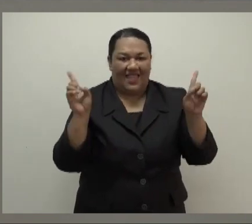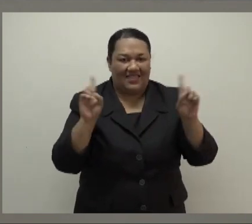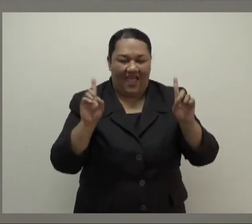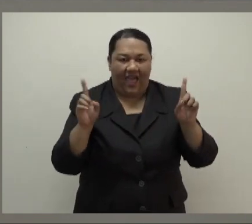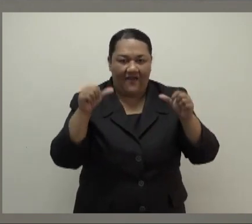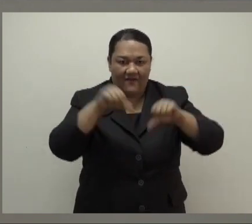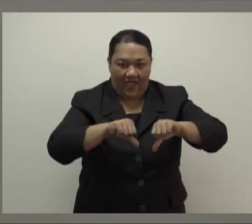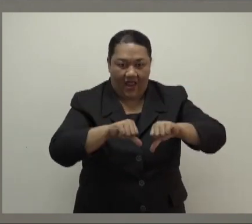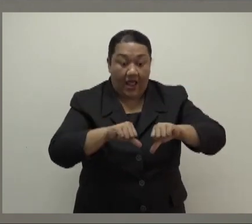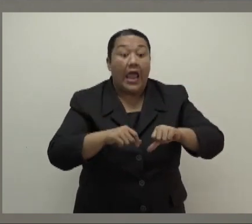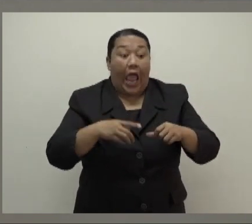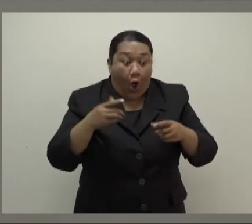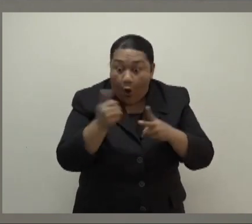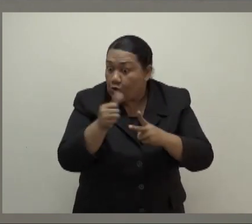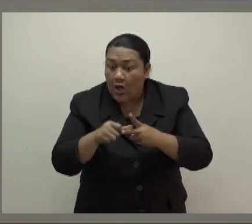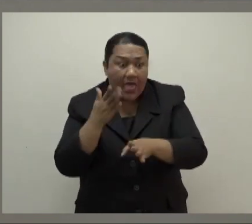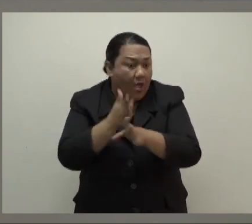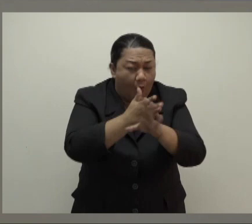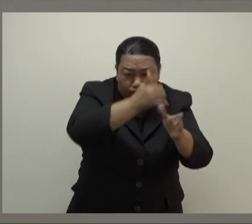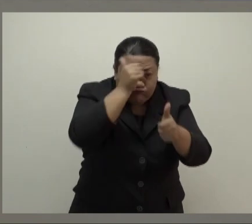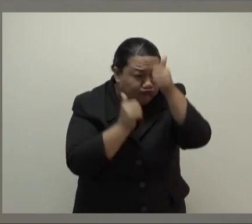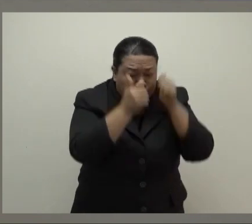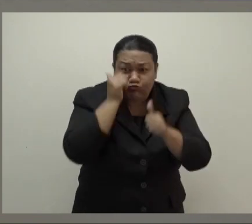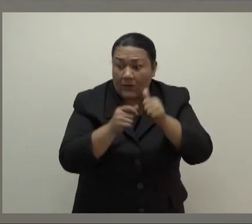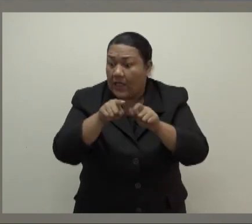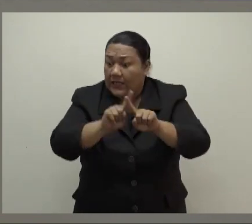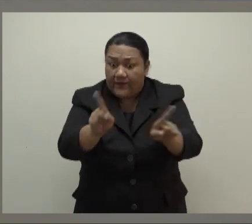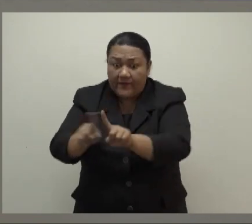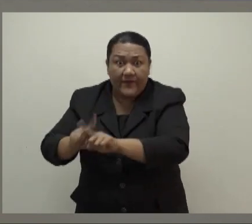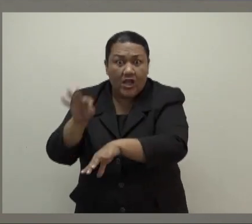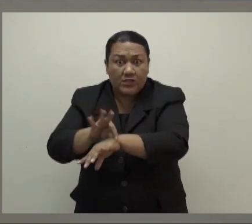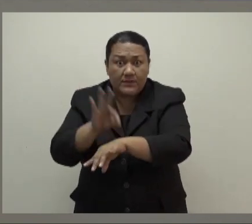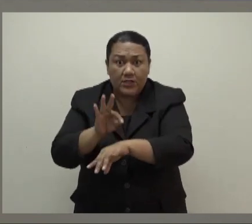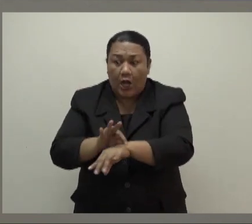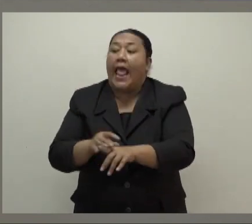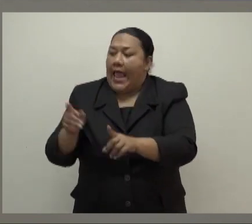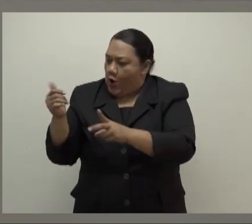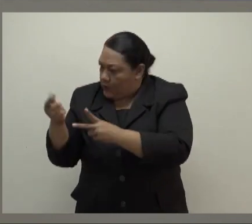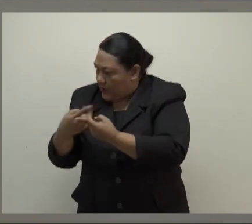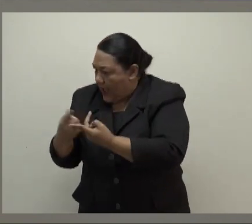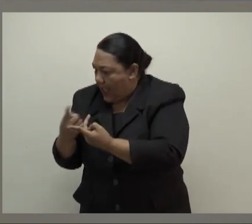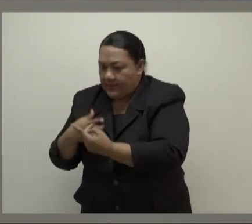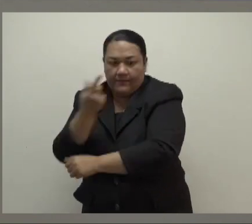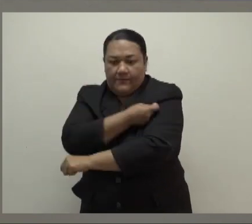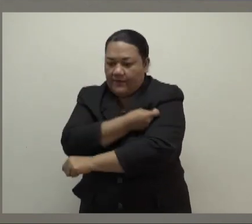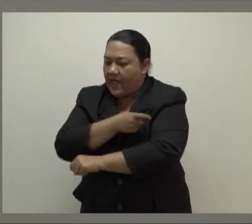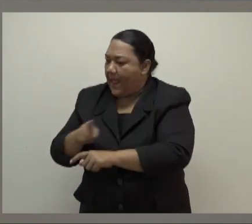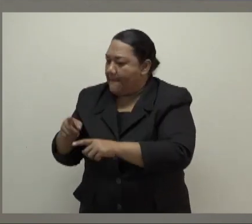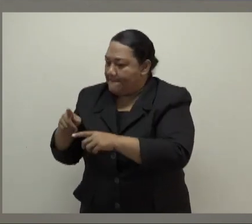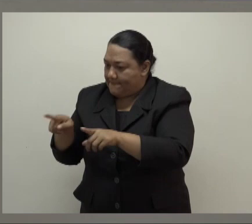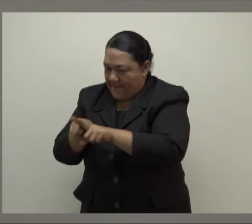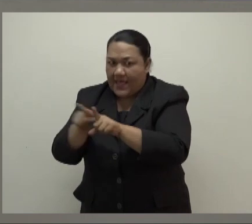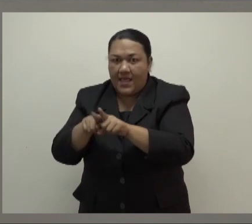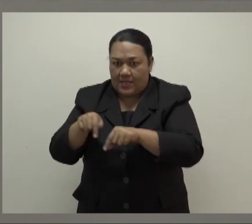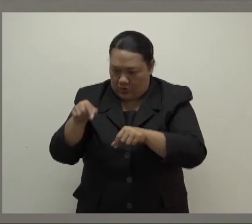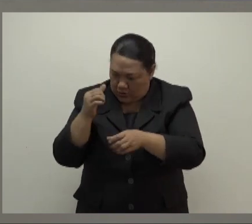delivery of outpatient care by quickly opening up private GP clinics to members of the public, with a cost covered 100%